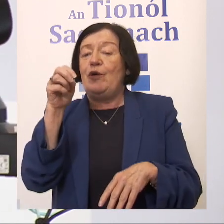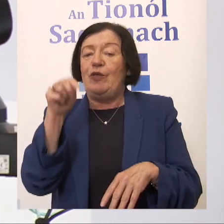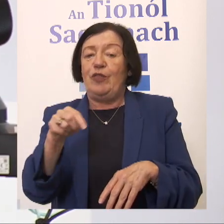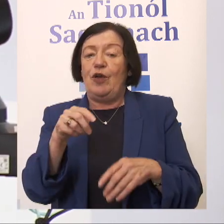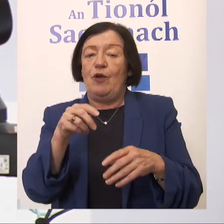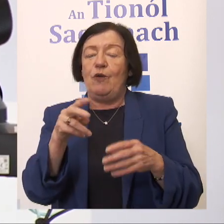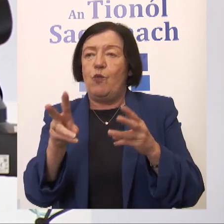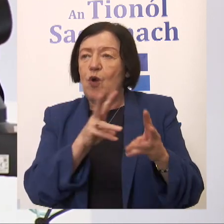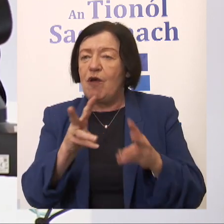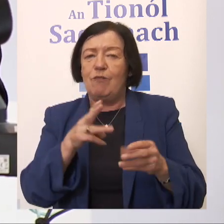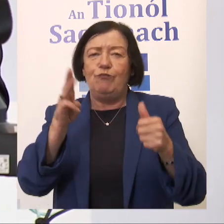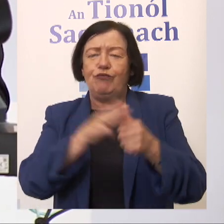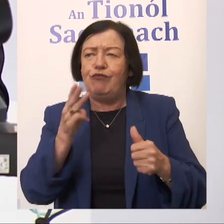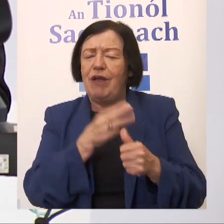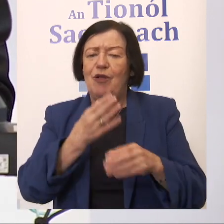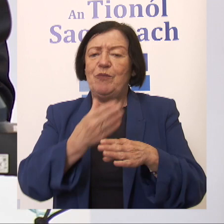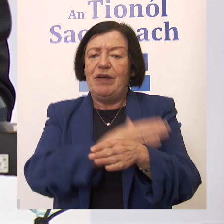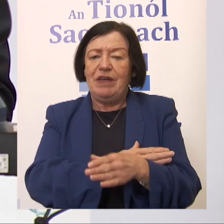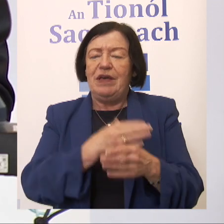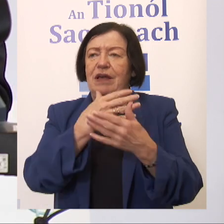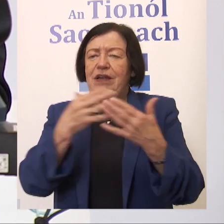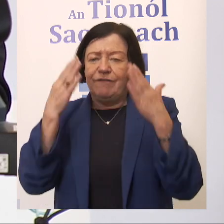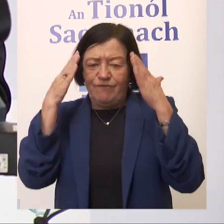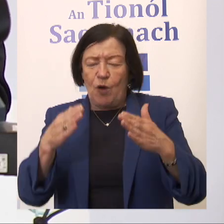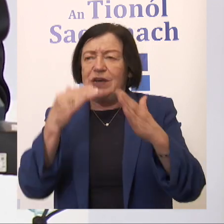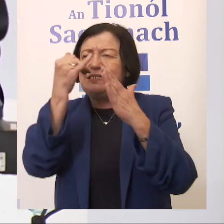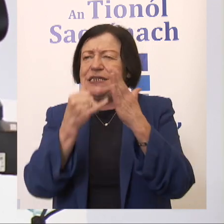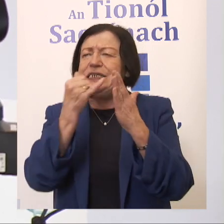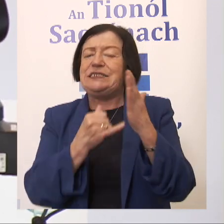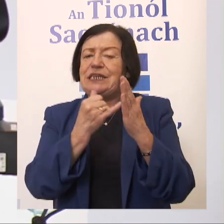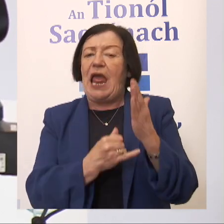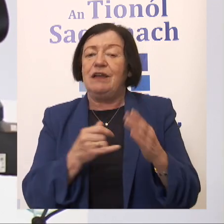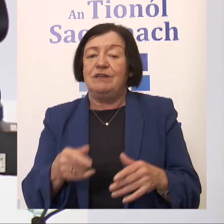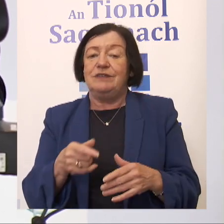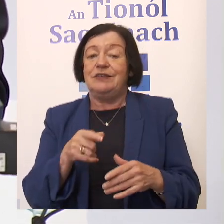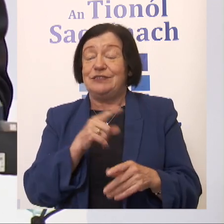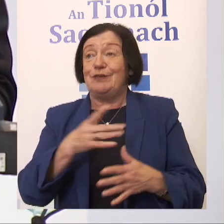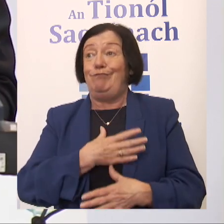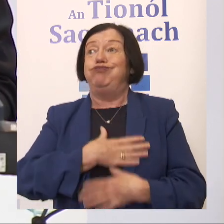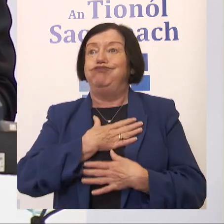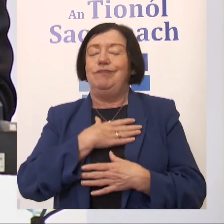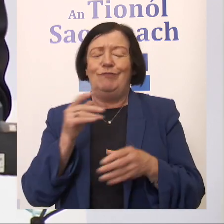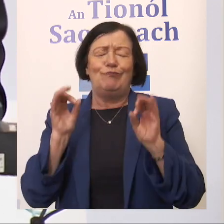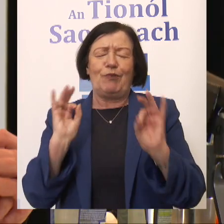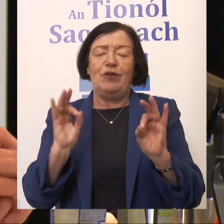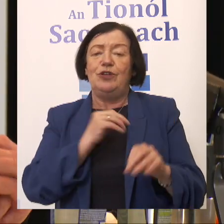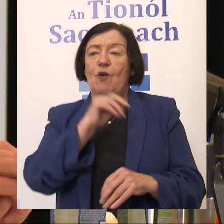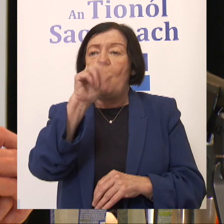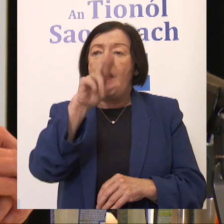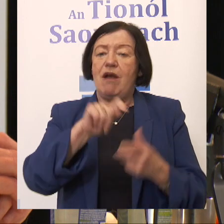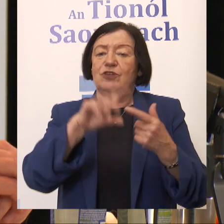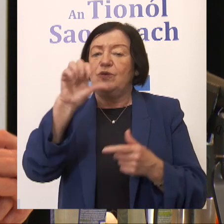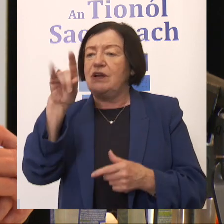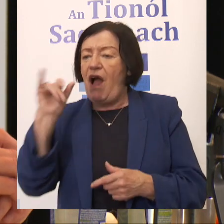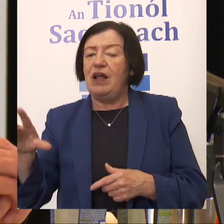preparation, the hard work, the attention to detail is not only impressive, it's outstanding. So to Art, to Cahill,